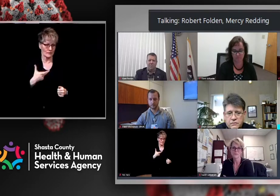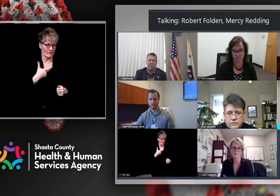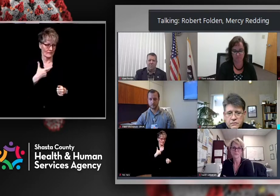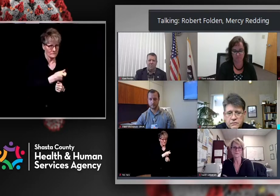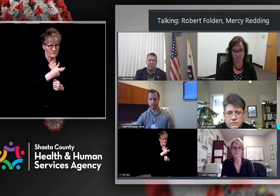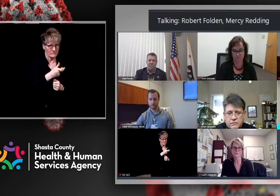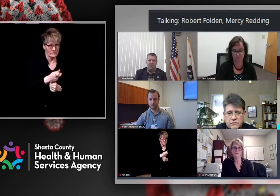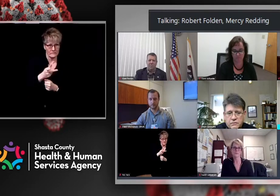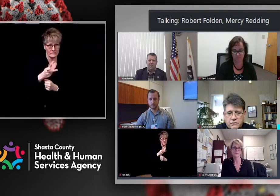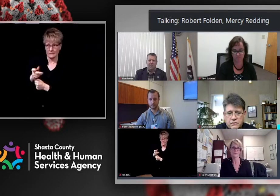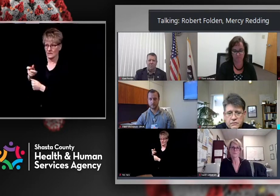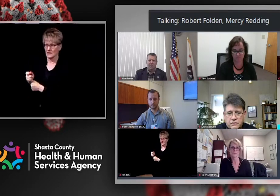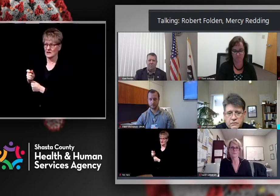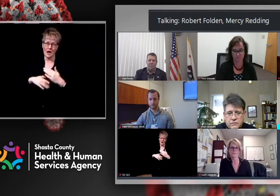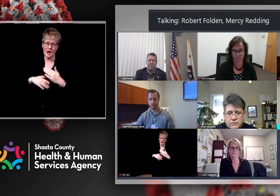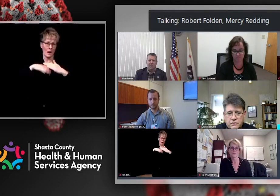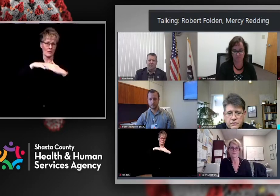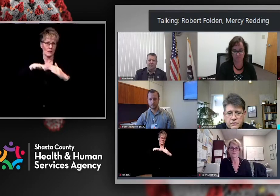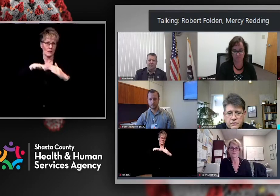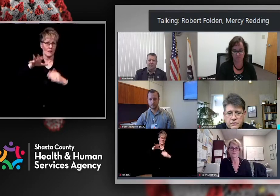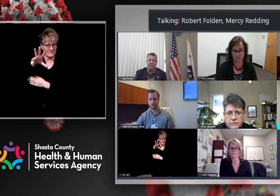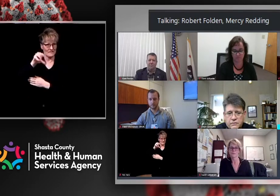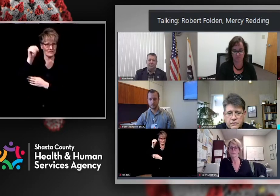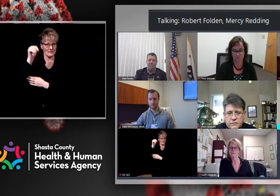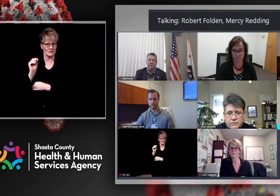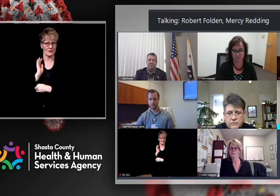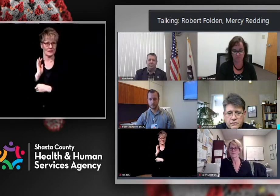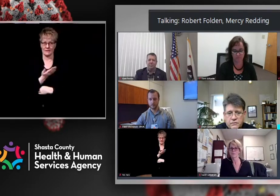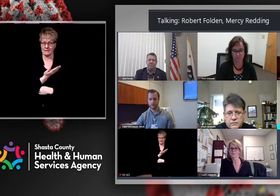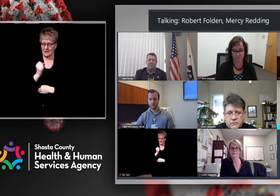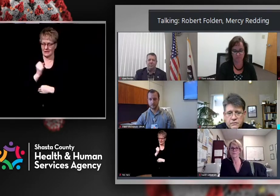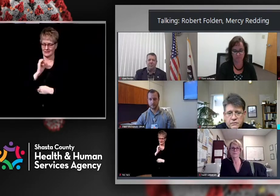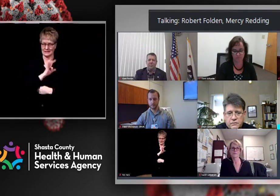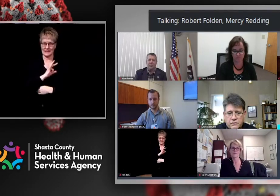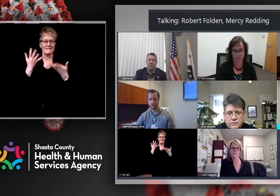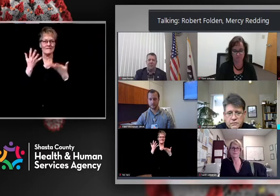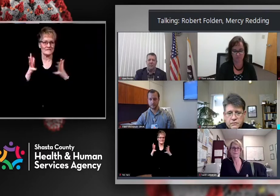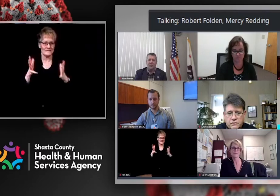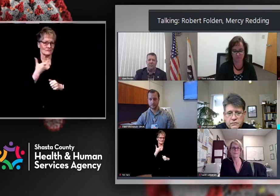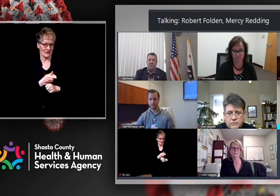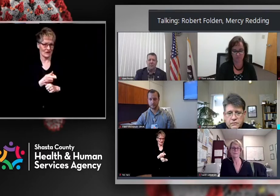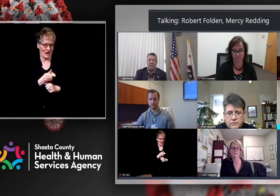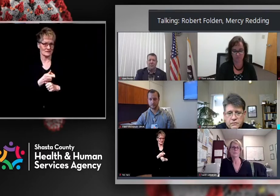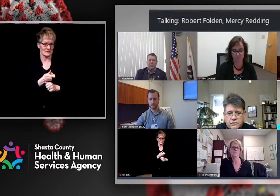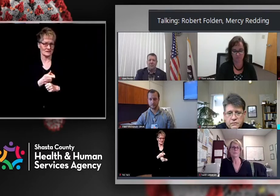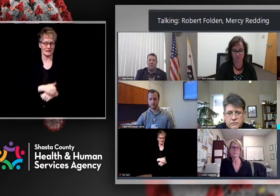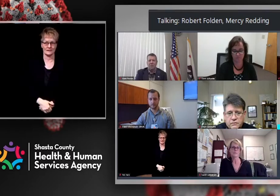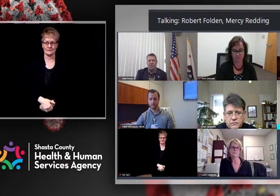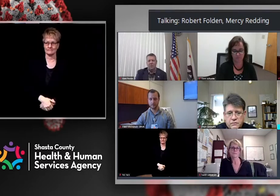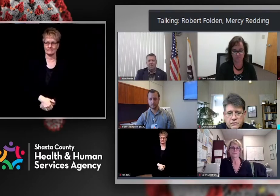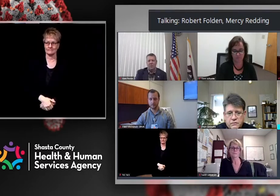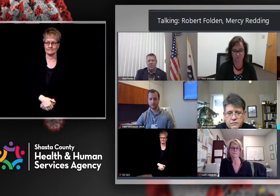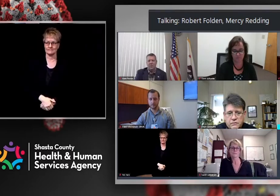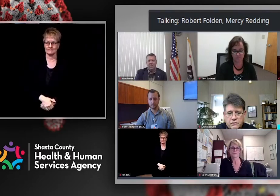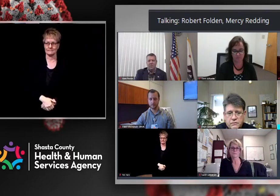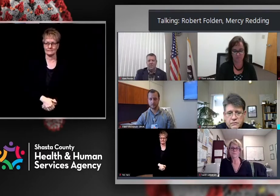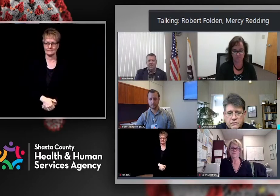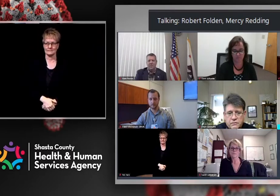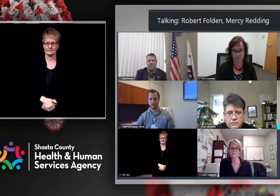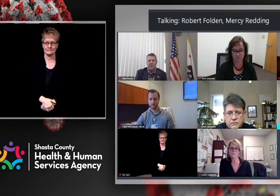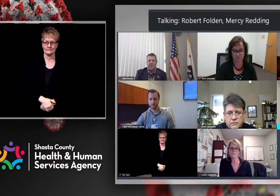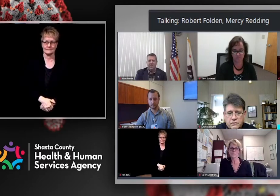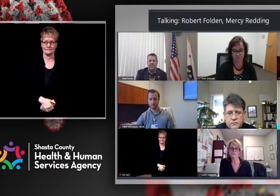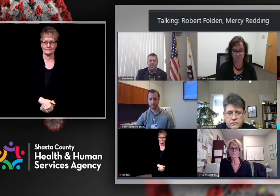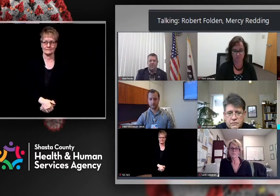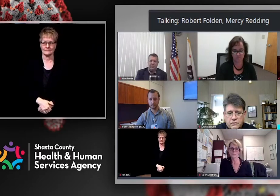mark with our own staff. And as I shared with the advisory group last week, there are probably two other